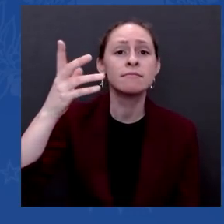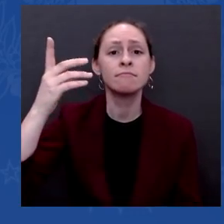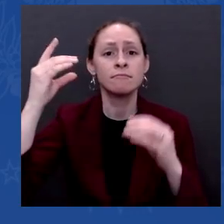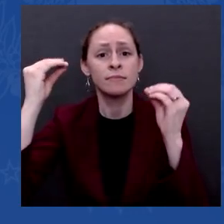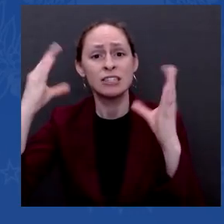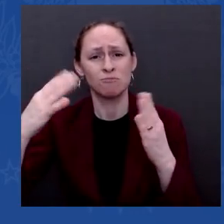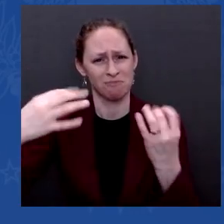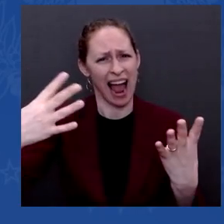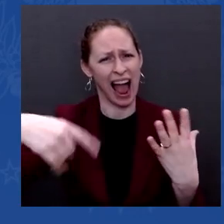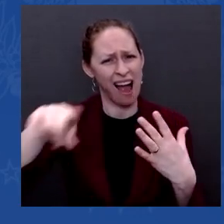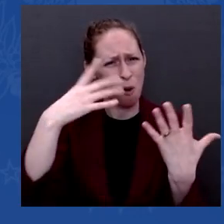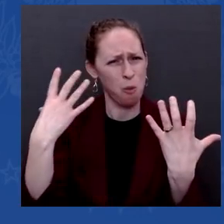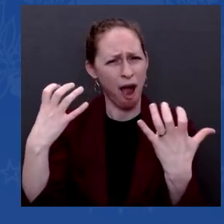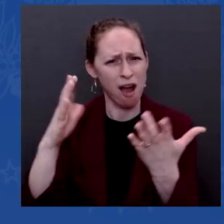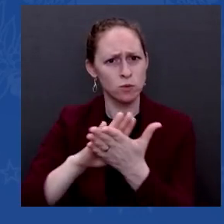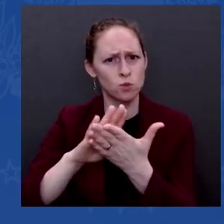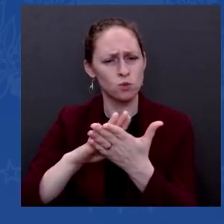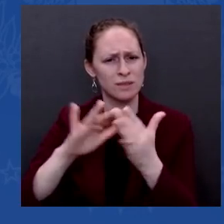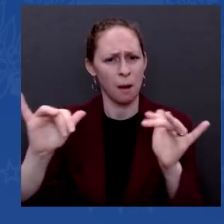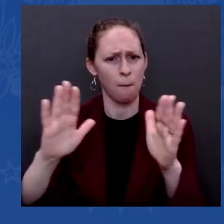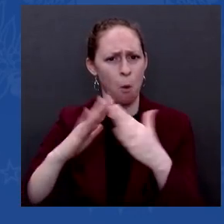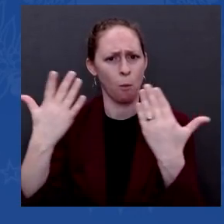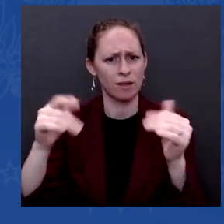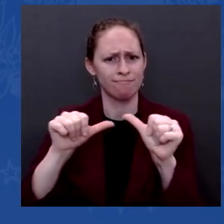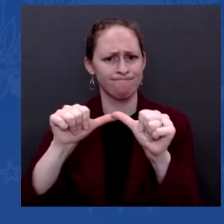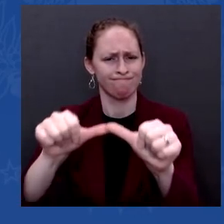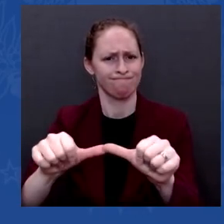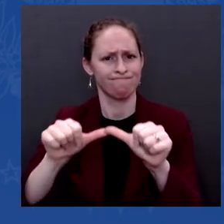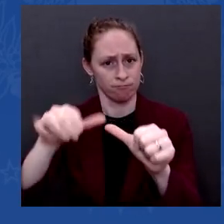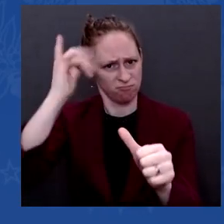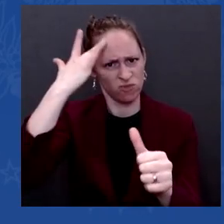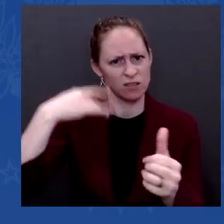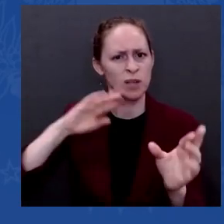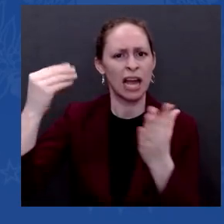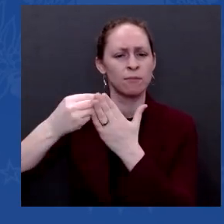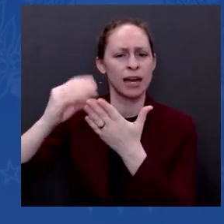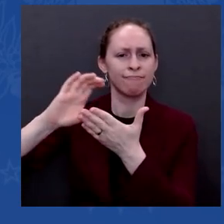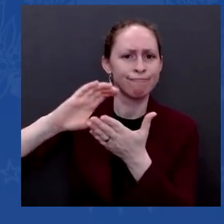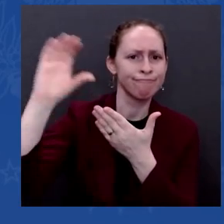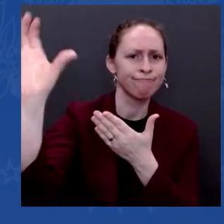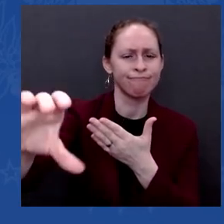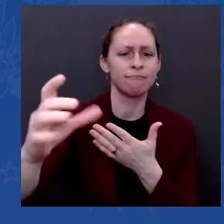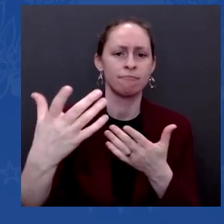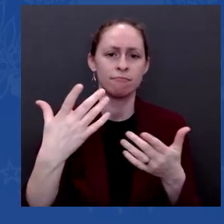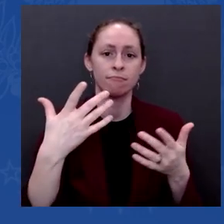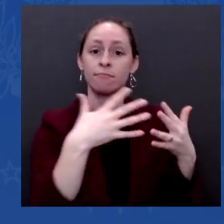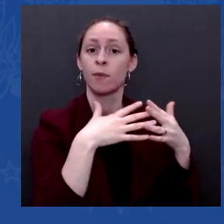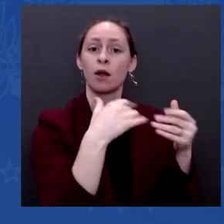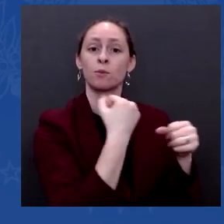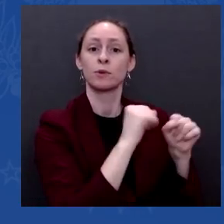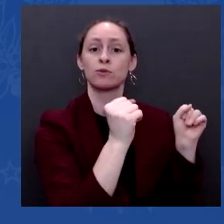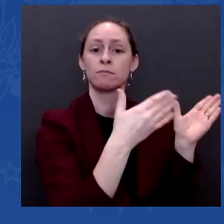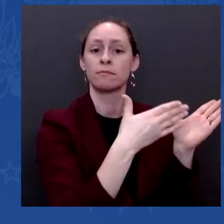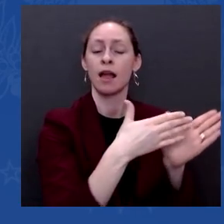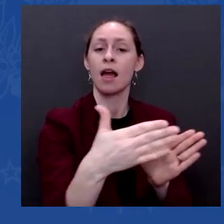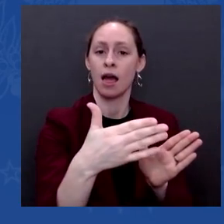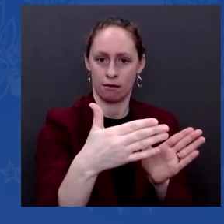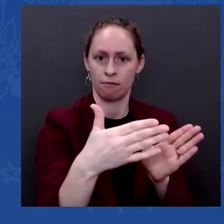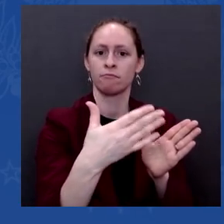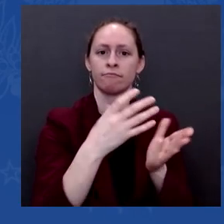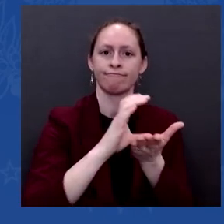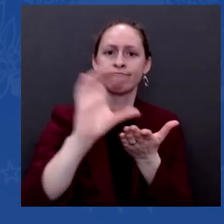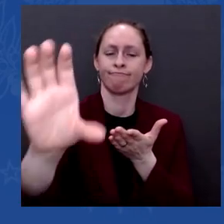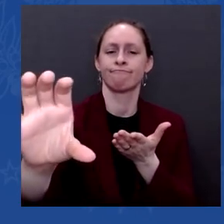the act that we, the first act we passed to be able to make sure schools were able to be safe.